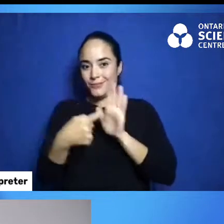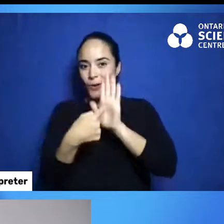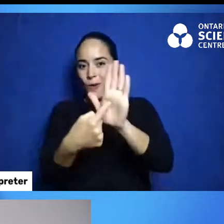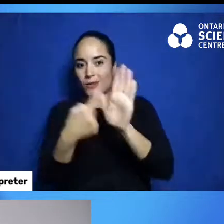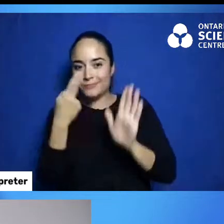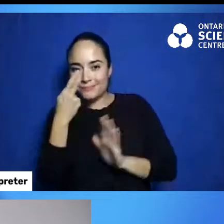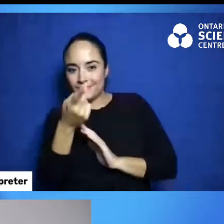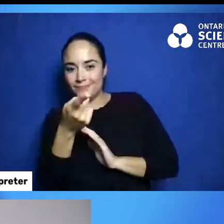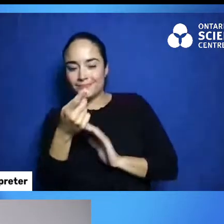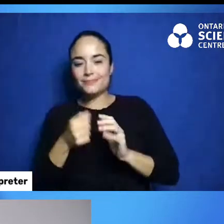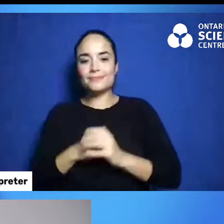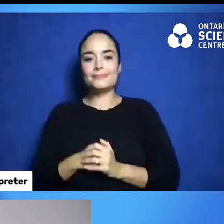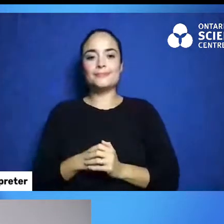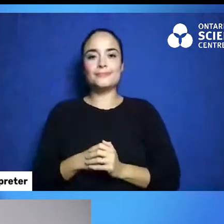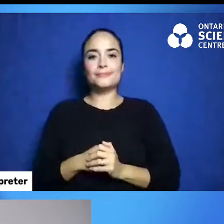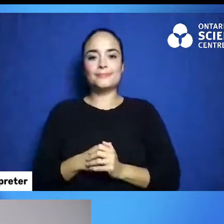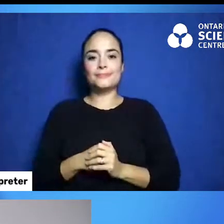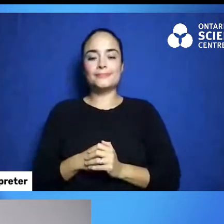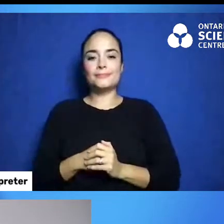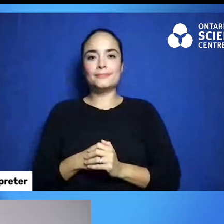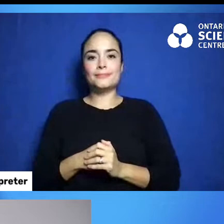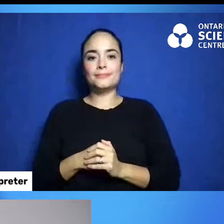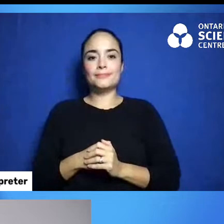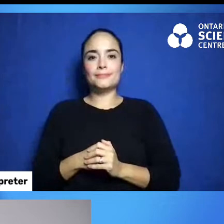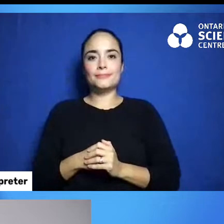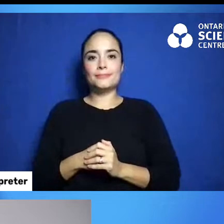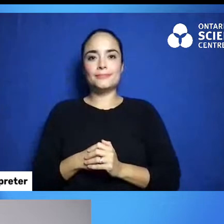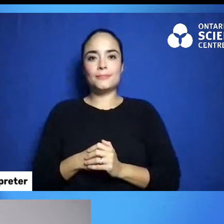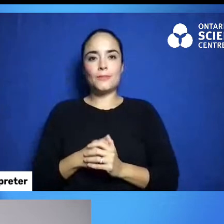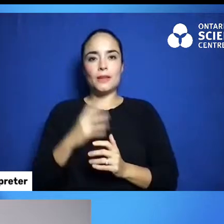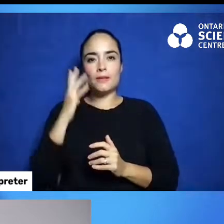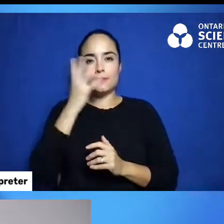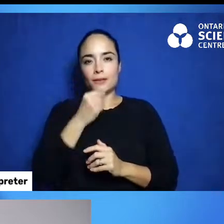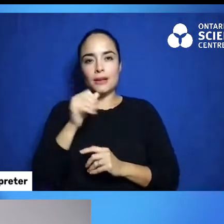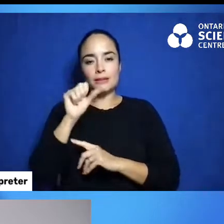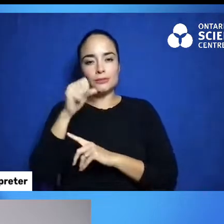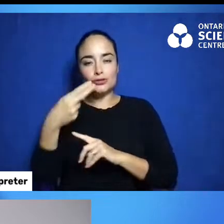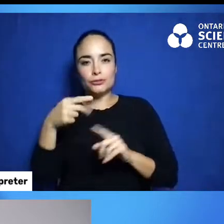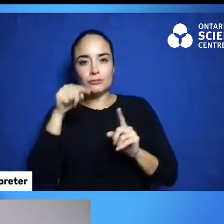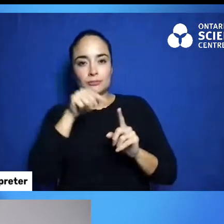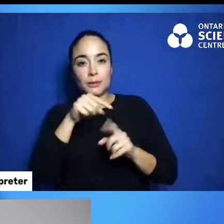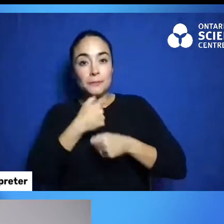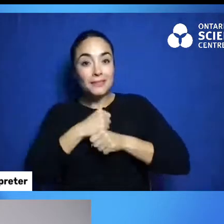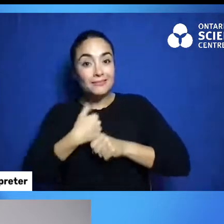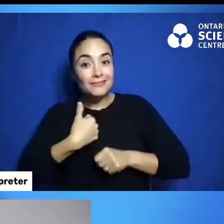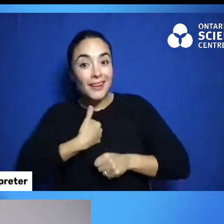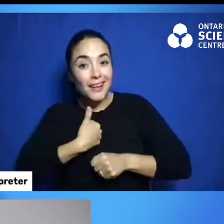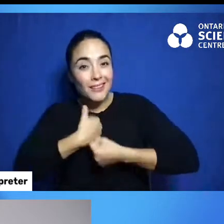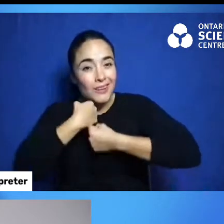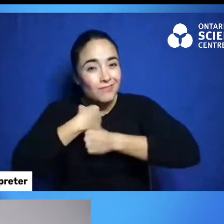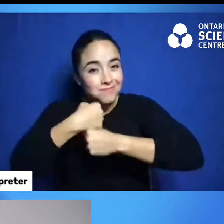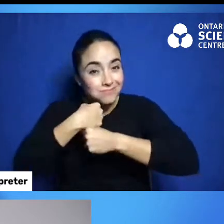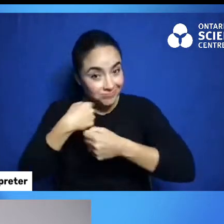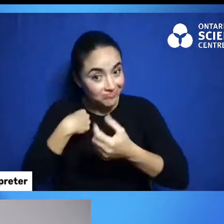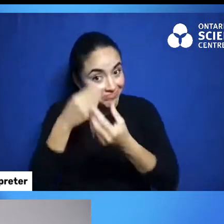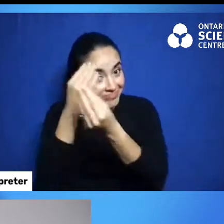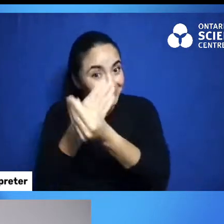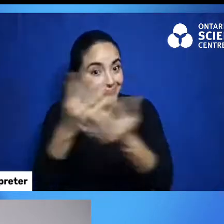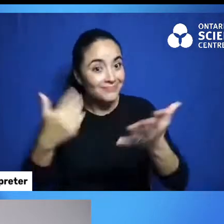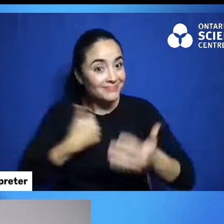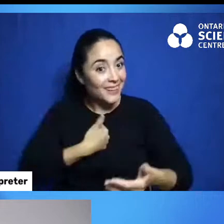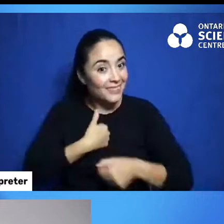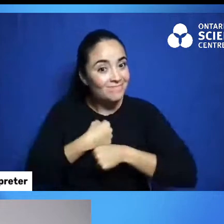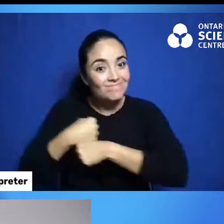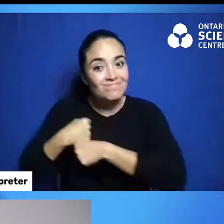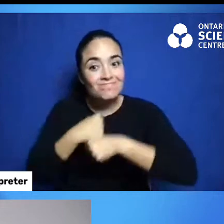Basket number one is that beautiful ash basket. I actually made this basket, my friends. And as you see,